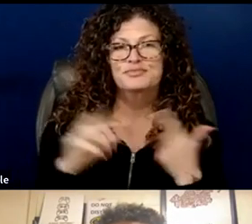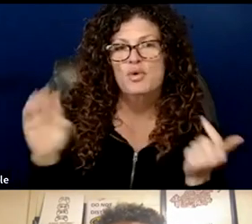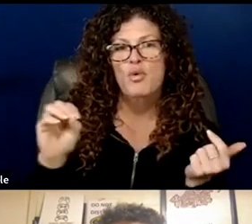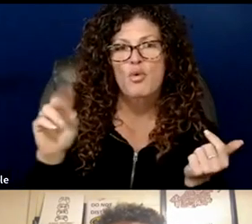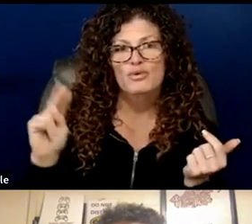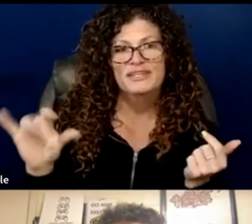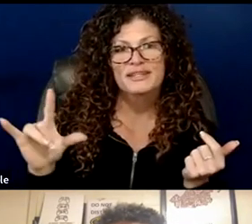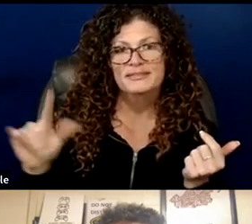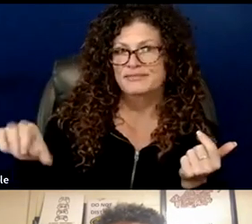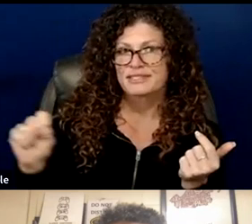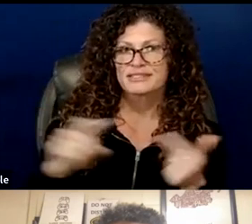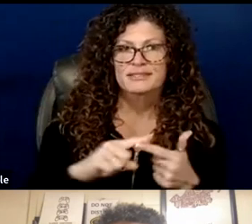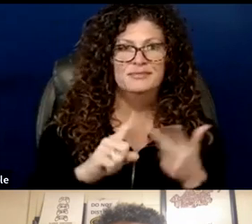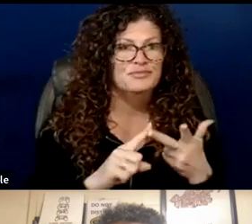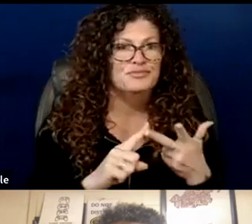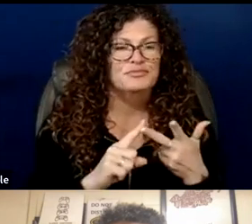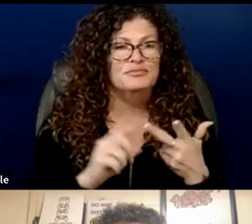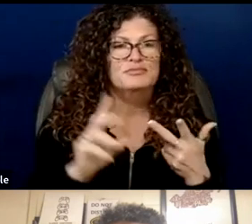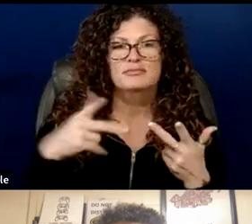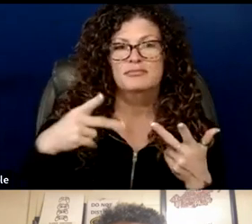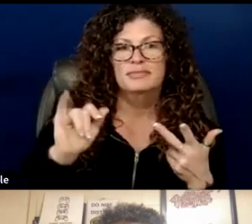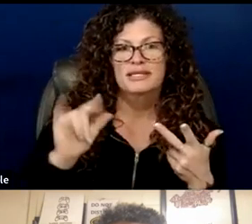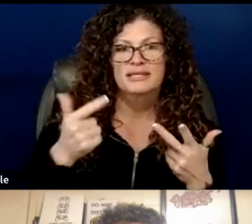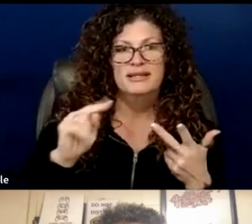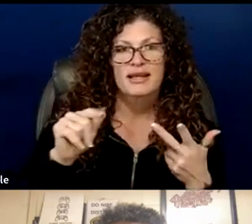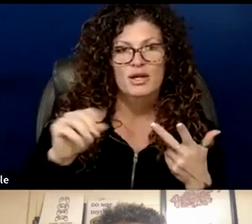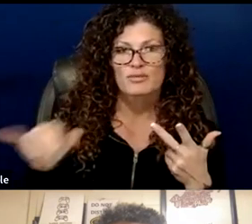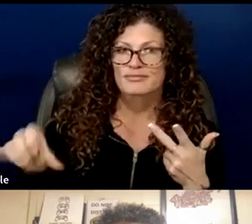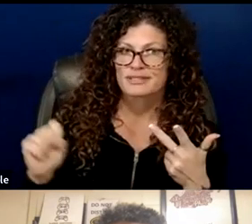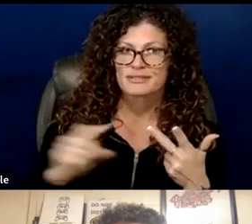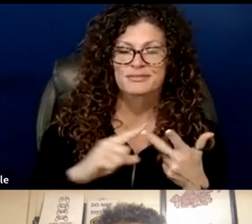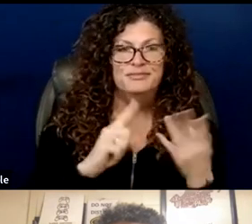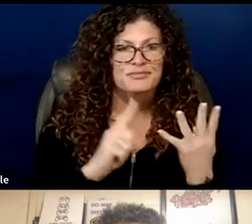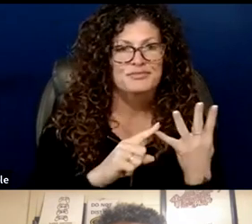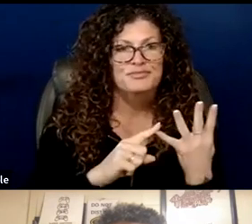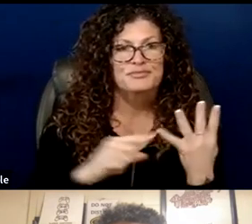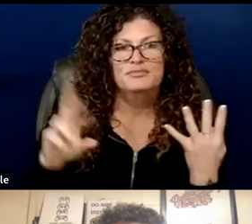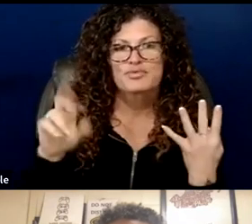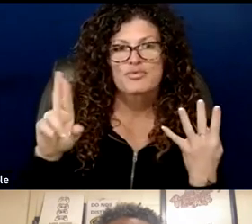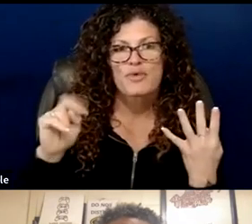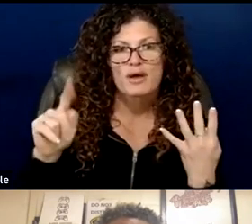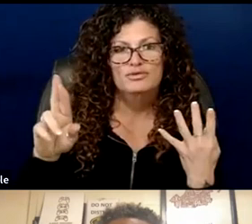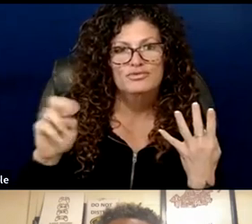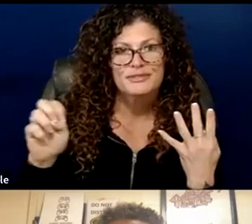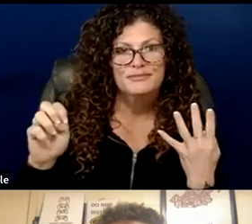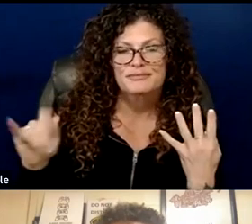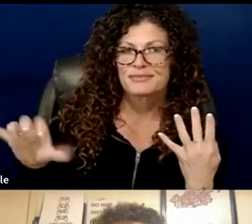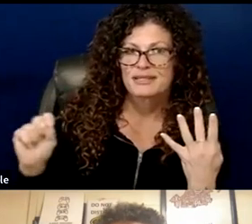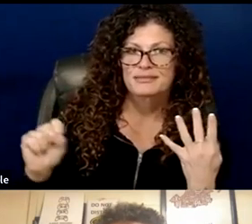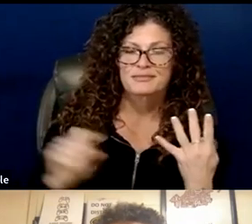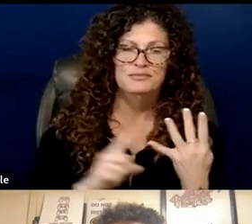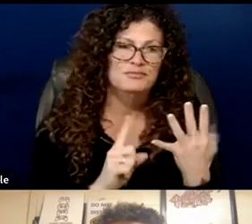'neil yes dr pignato yes mr roundtree yes